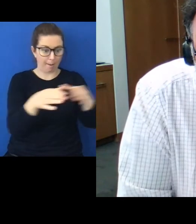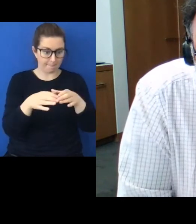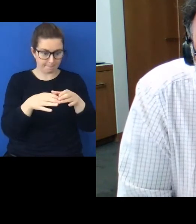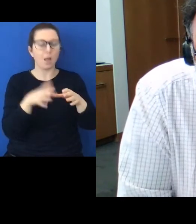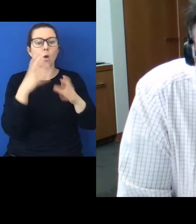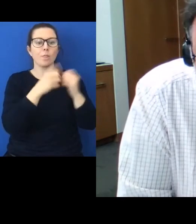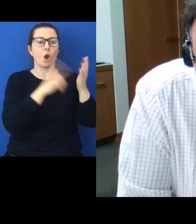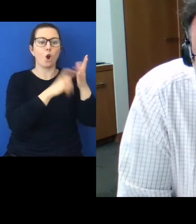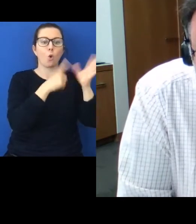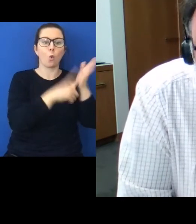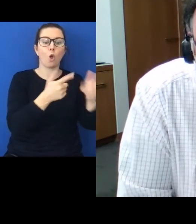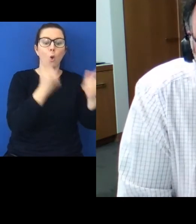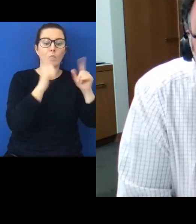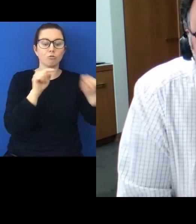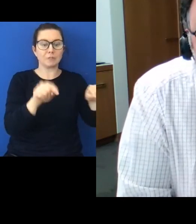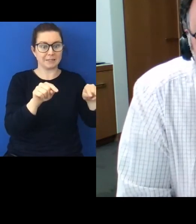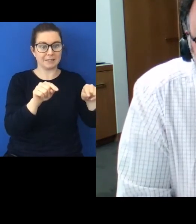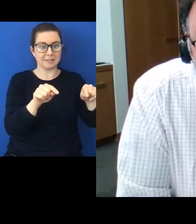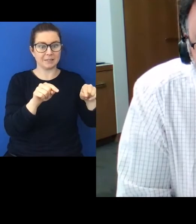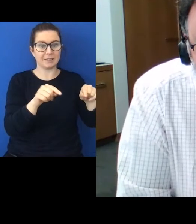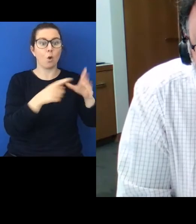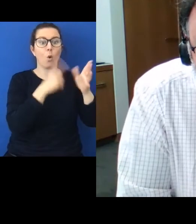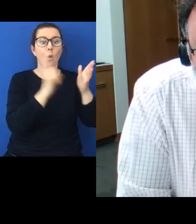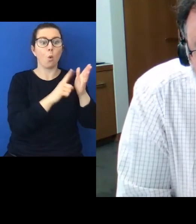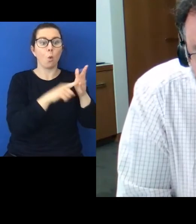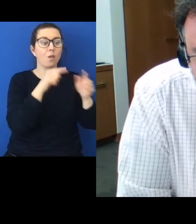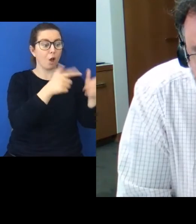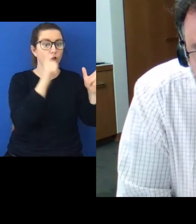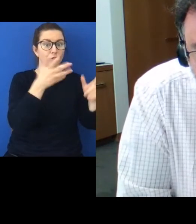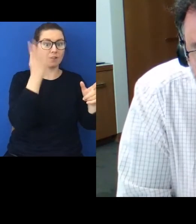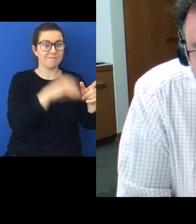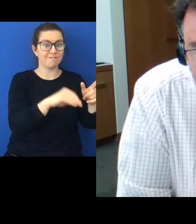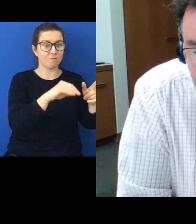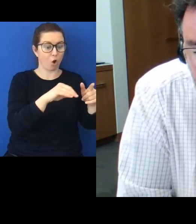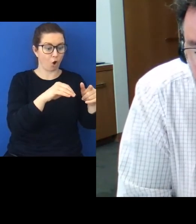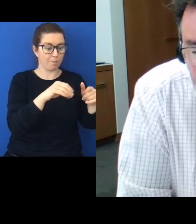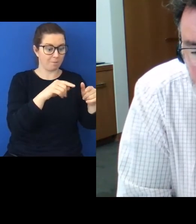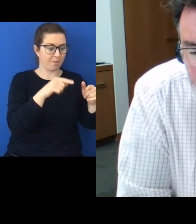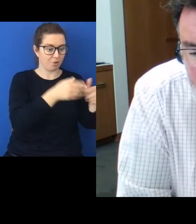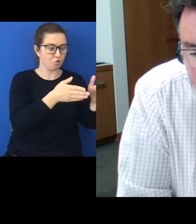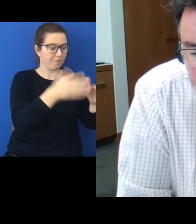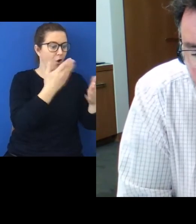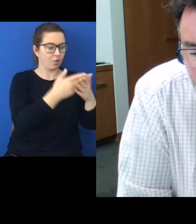all local authorities on the river belong to the second level down the Karewao